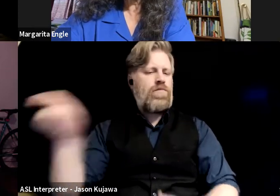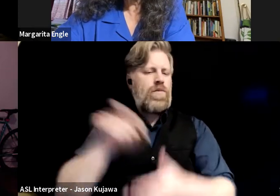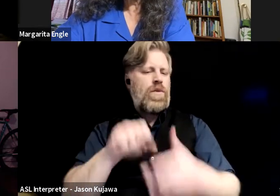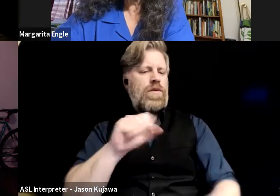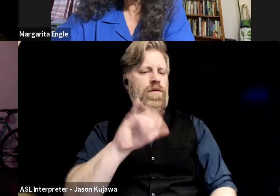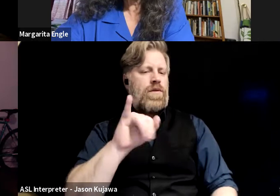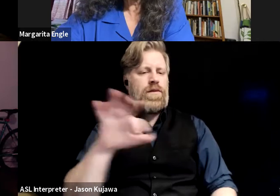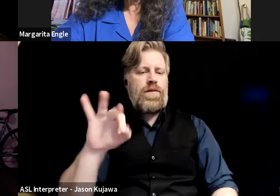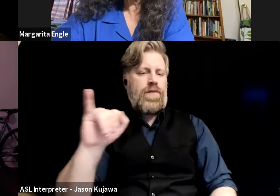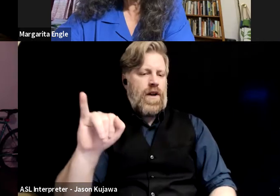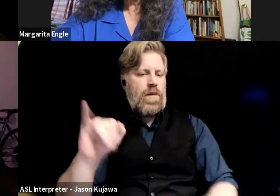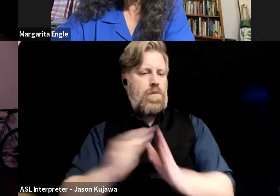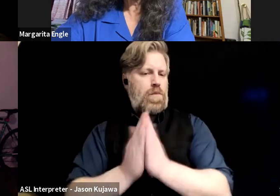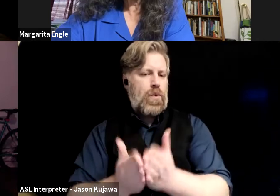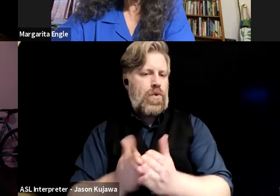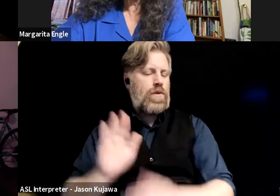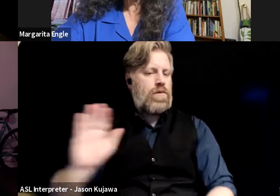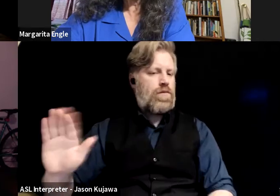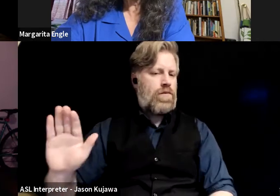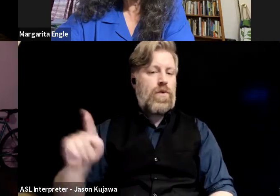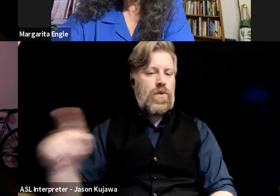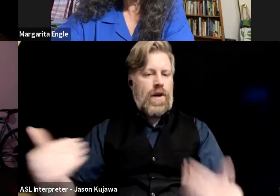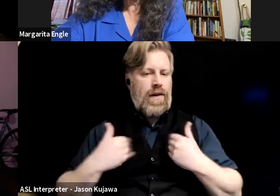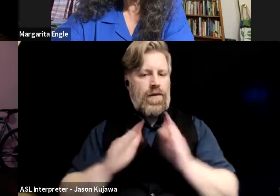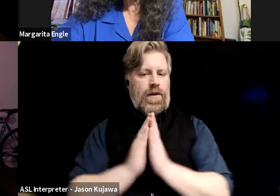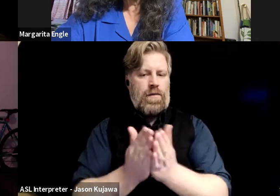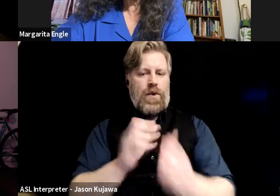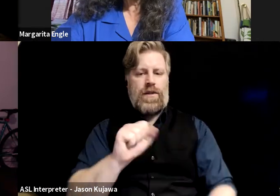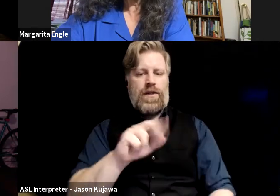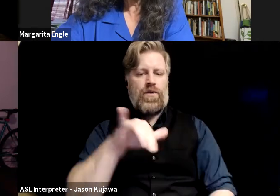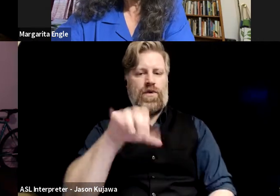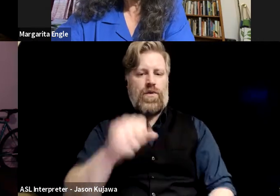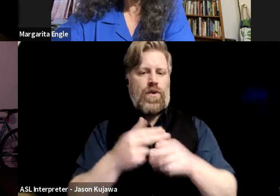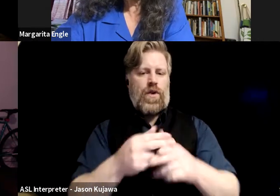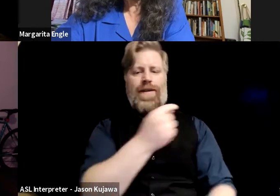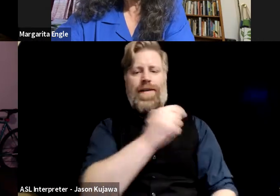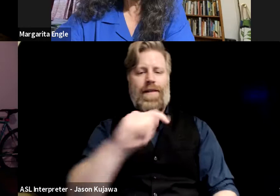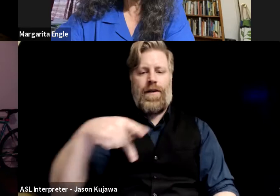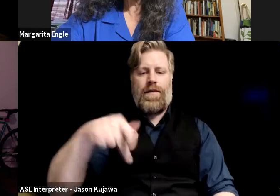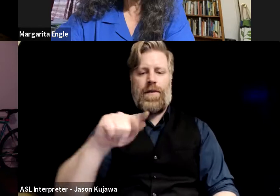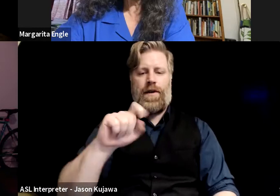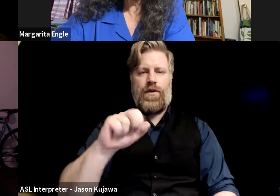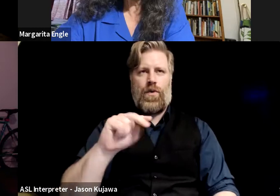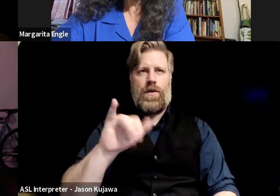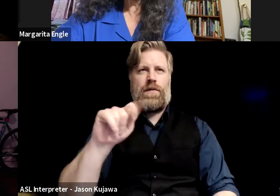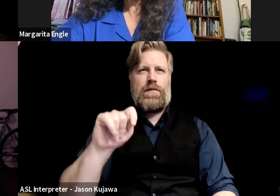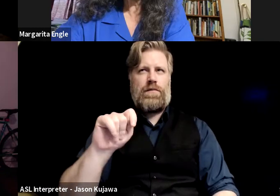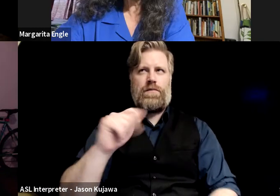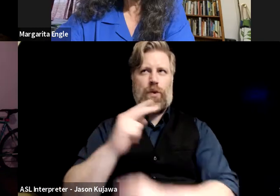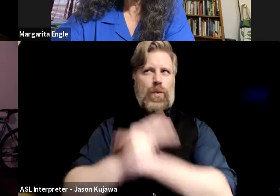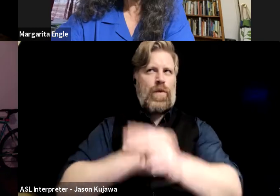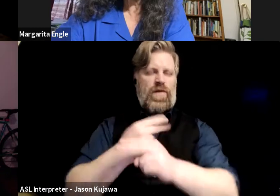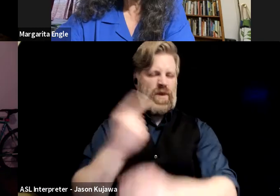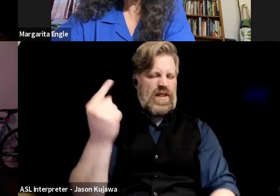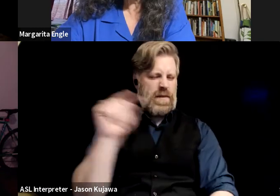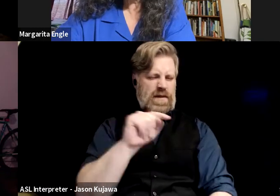she had this, um, the series of books called The Patternist Series, or The Patternist Universe, or whatever, and they were what we